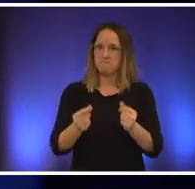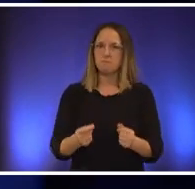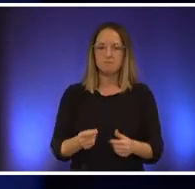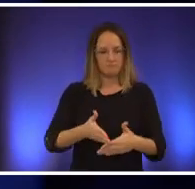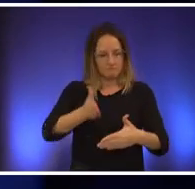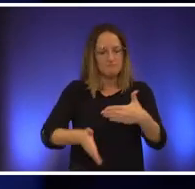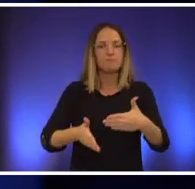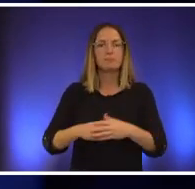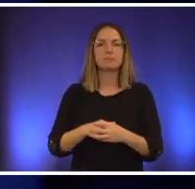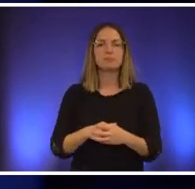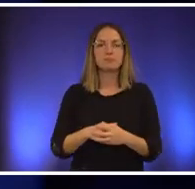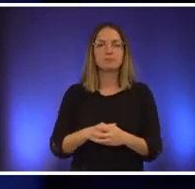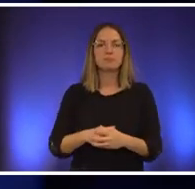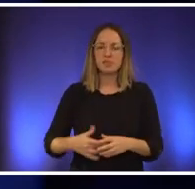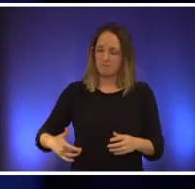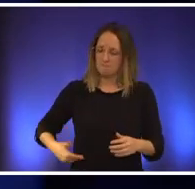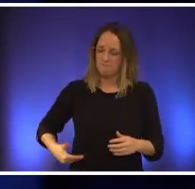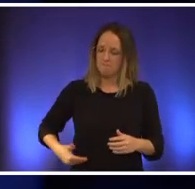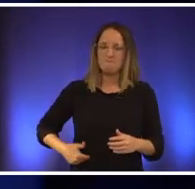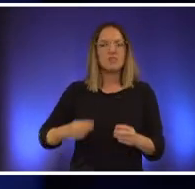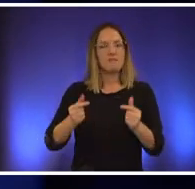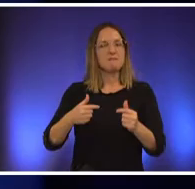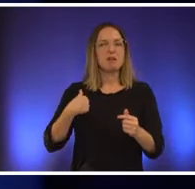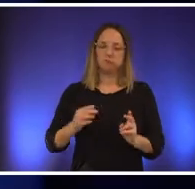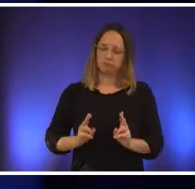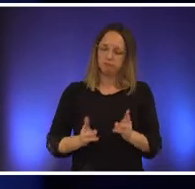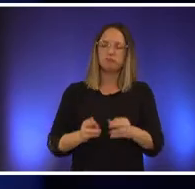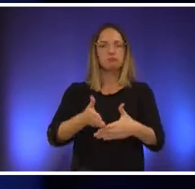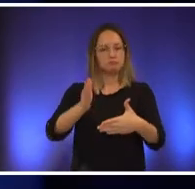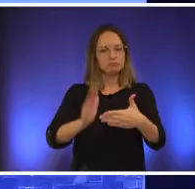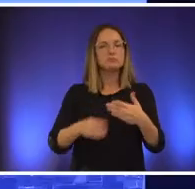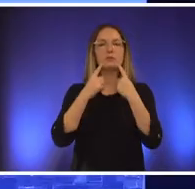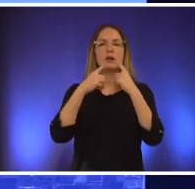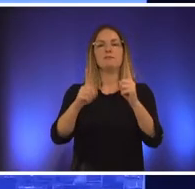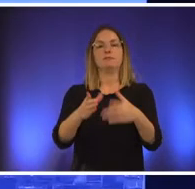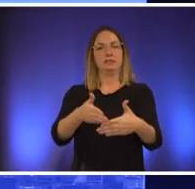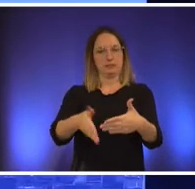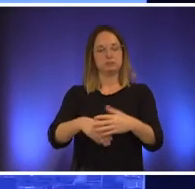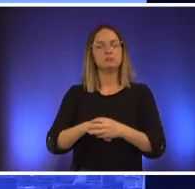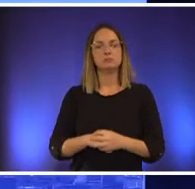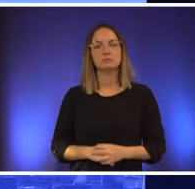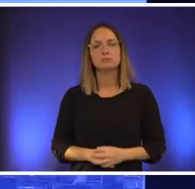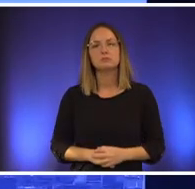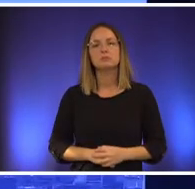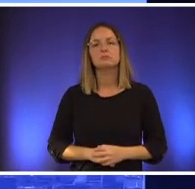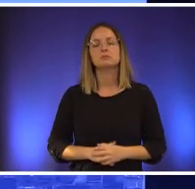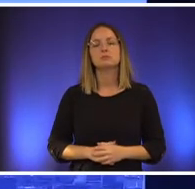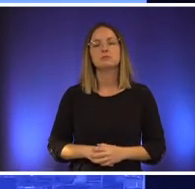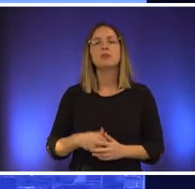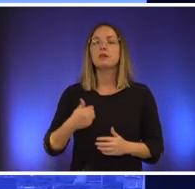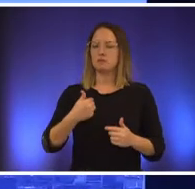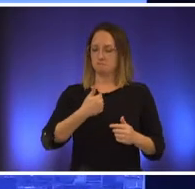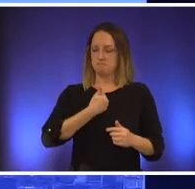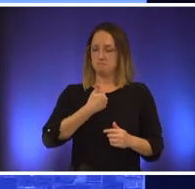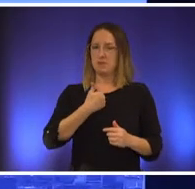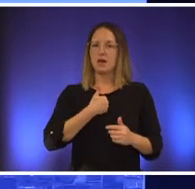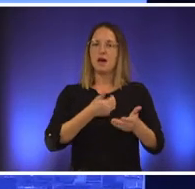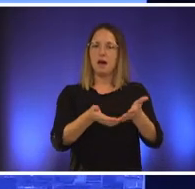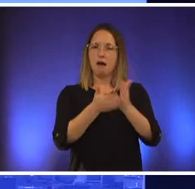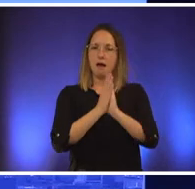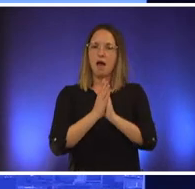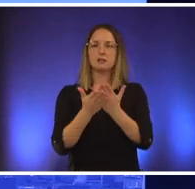a real sense of urgency and can get it done i have asked the voters to please